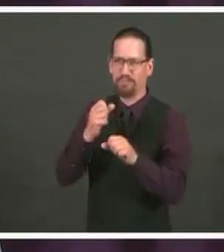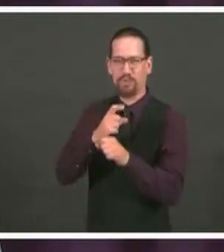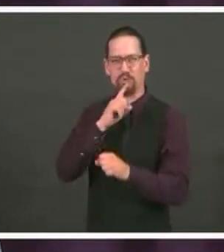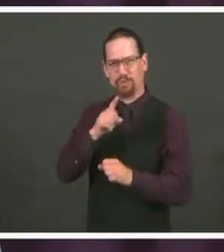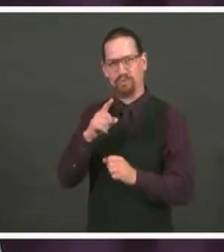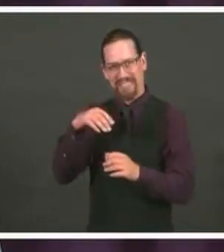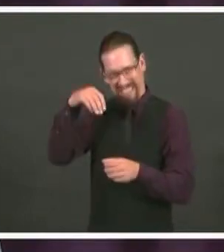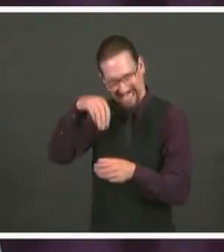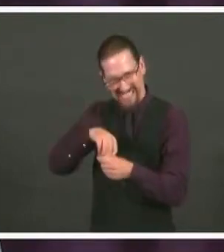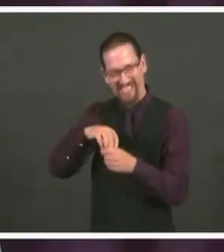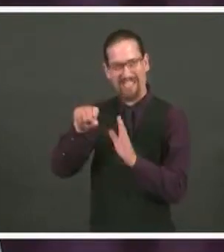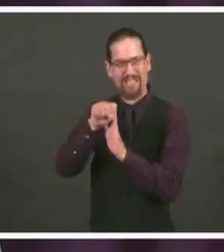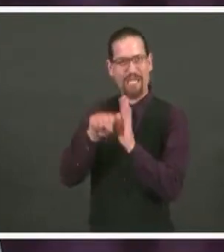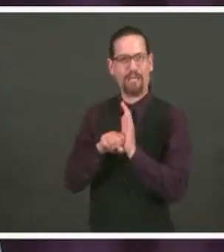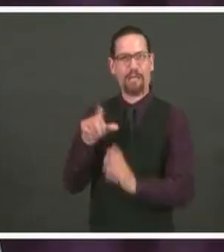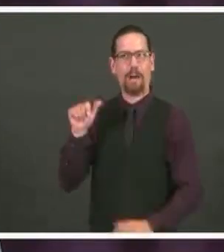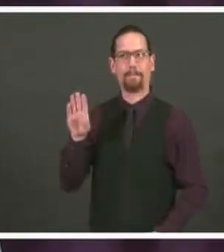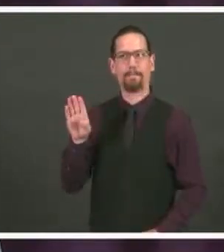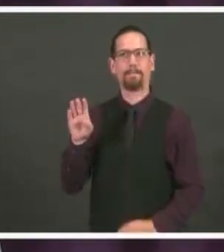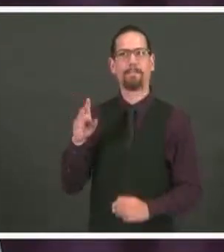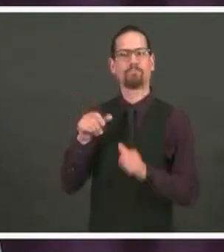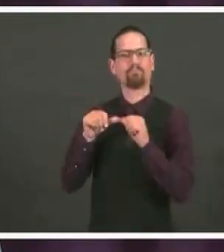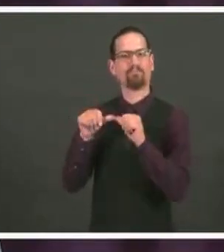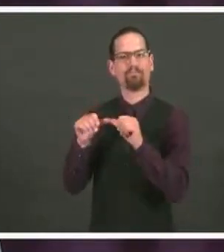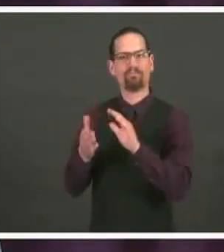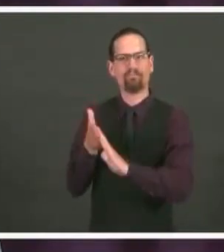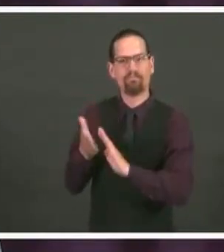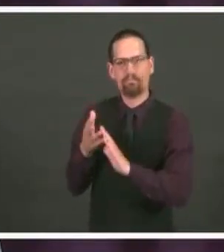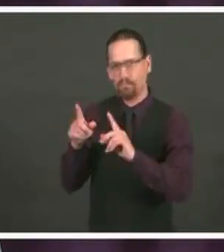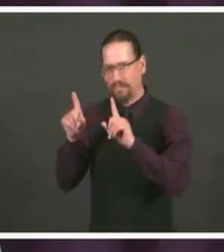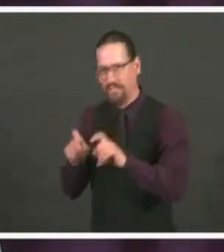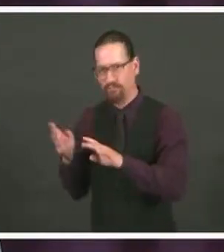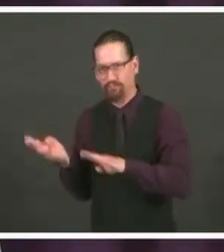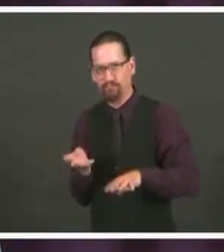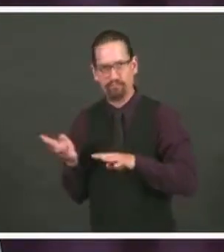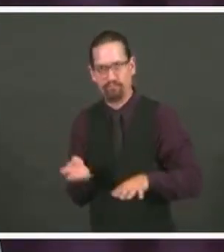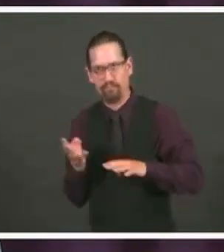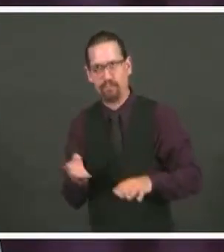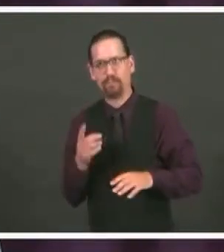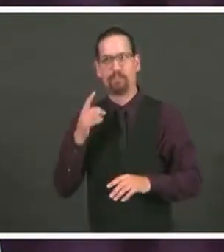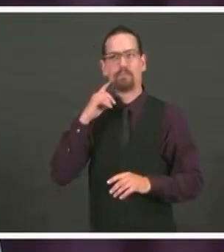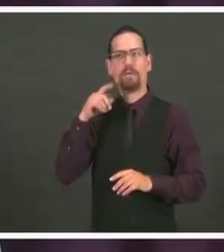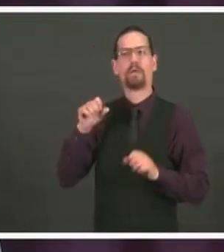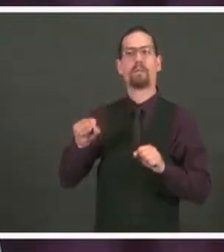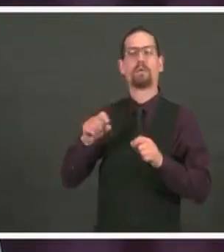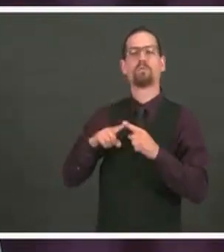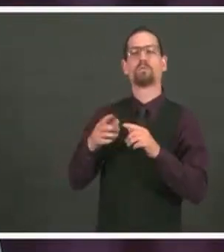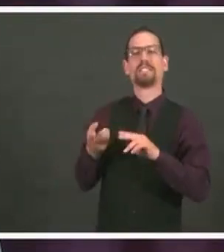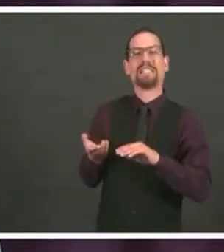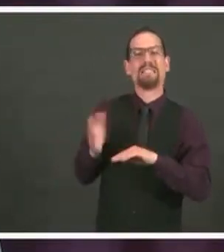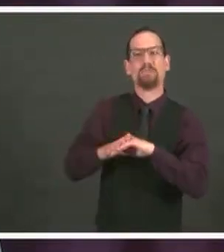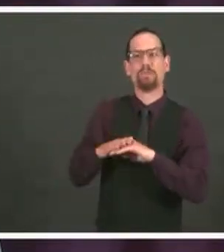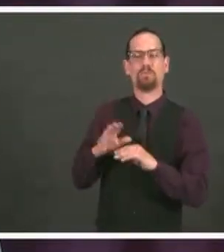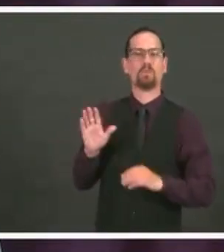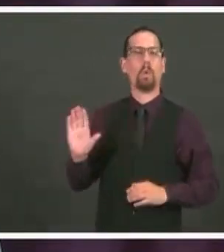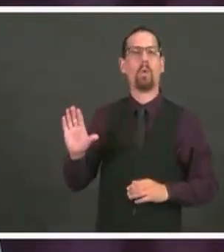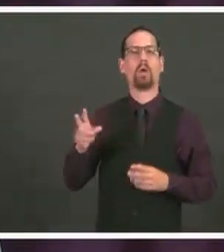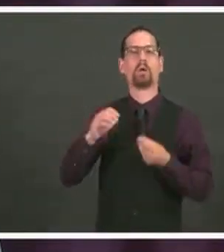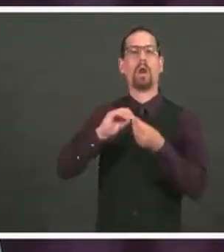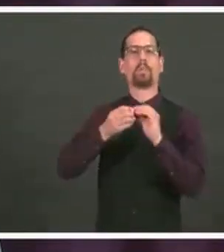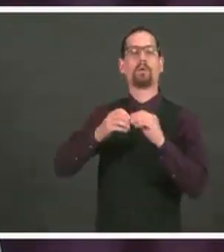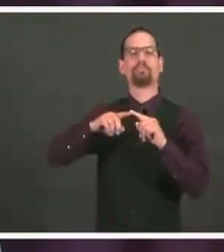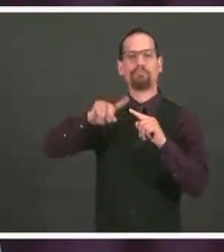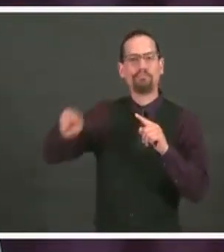capacity, particularly for those commercial labs to be able to increase the turnaround time better.